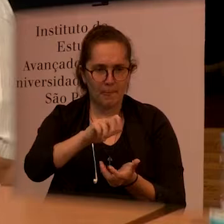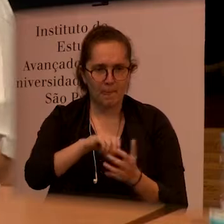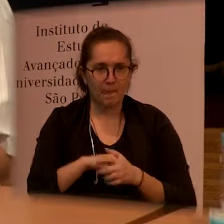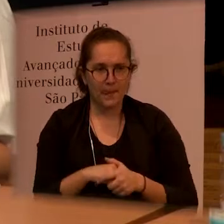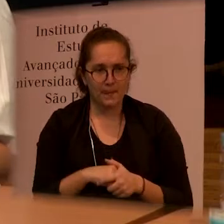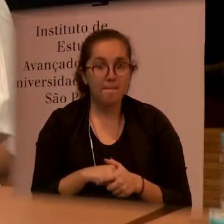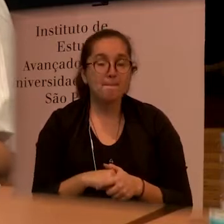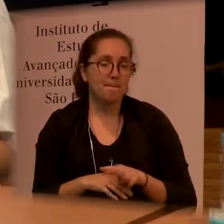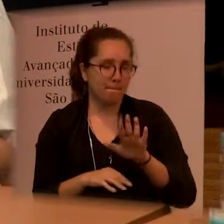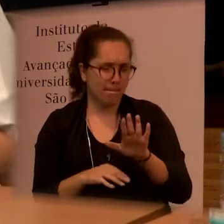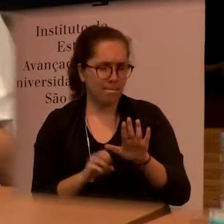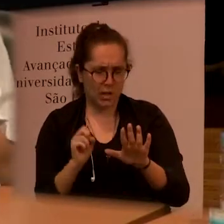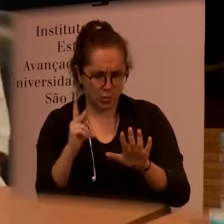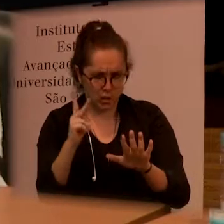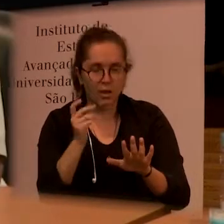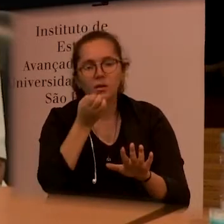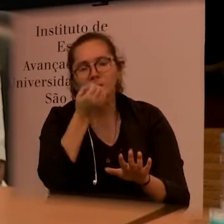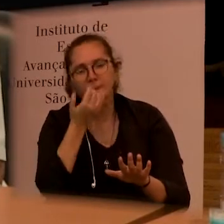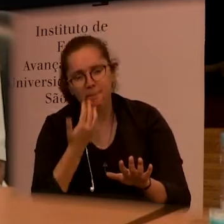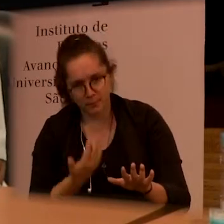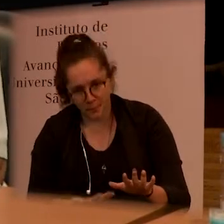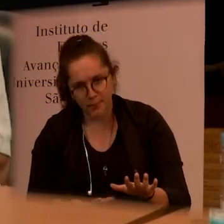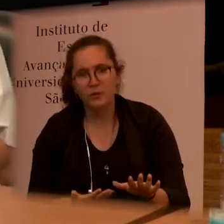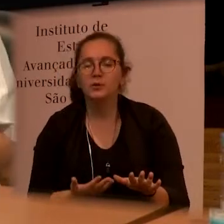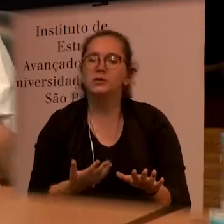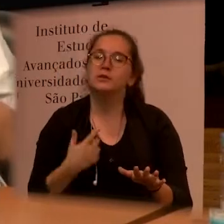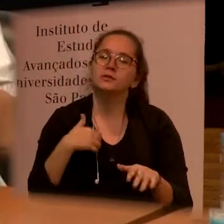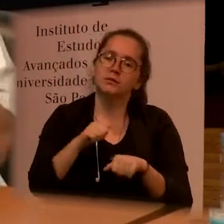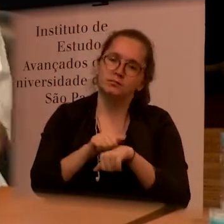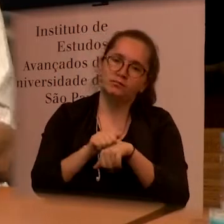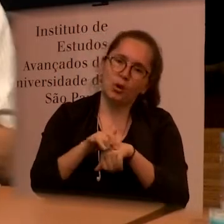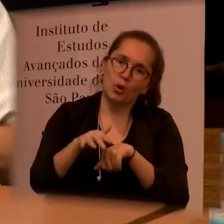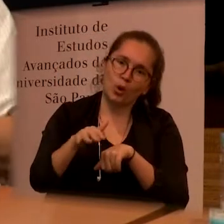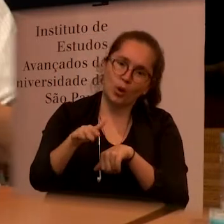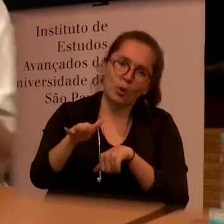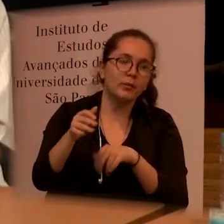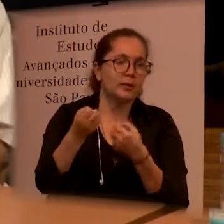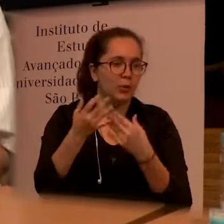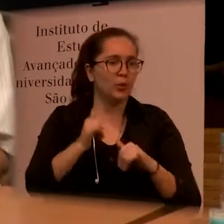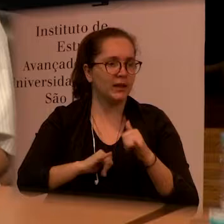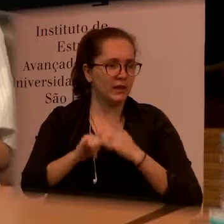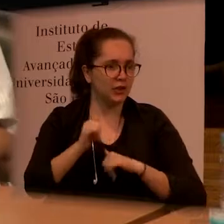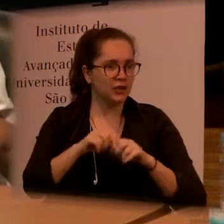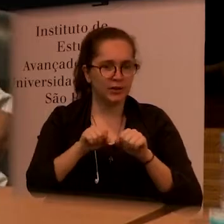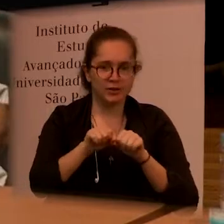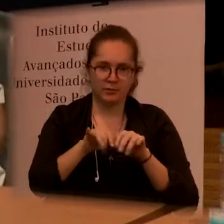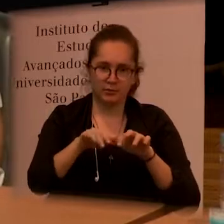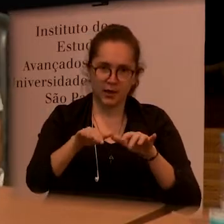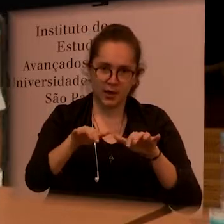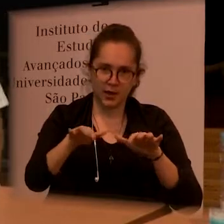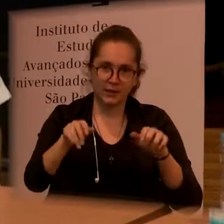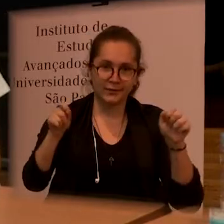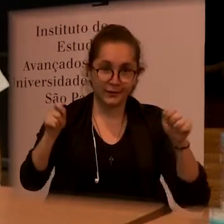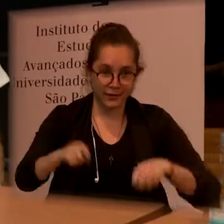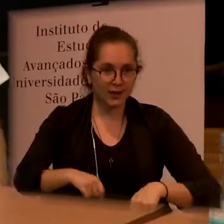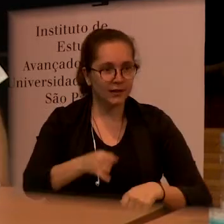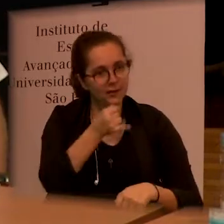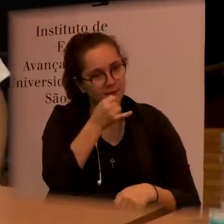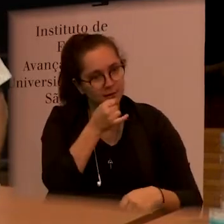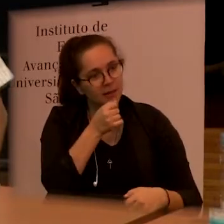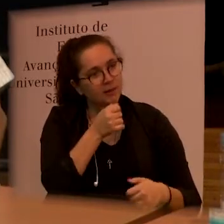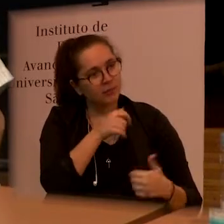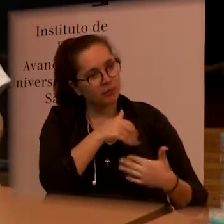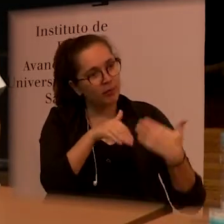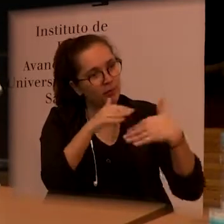okay it's good you your ego is boosted you can even generate